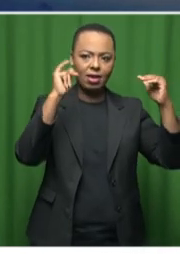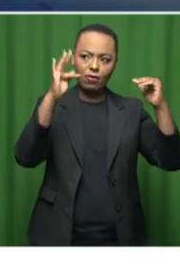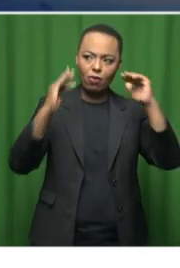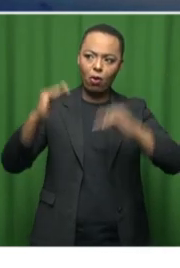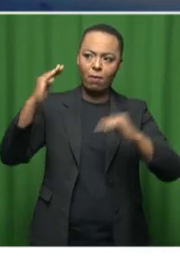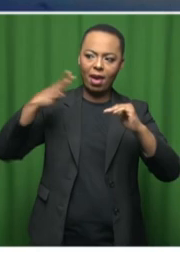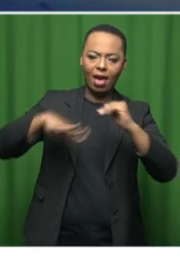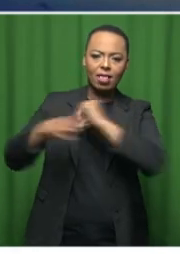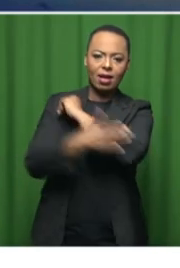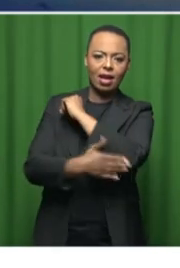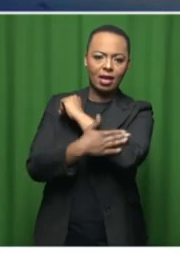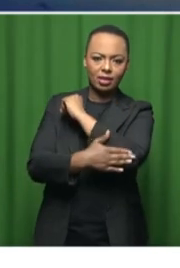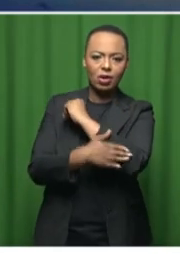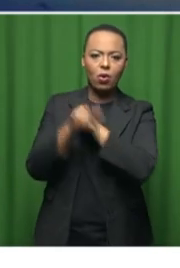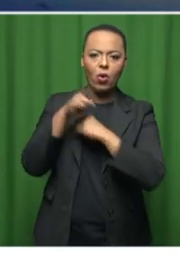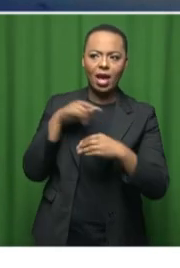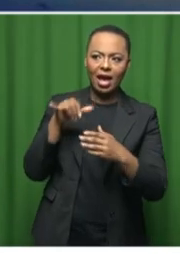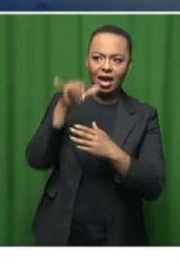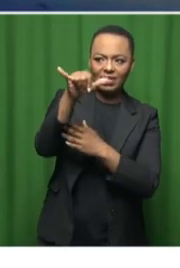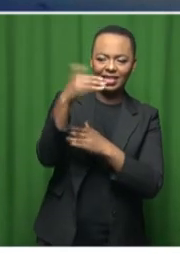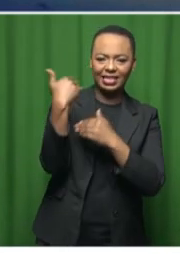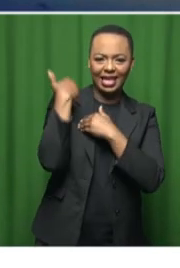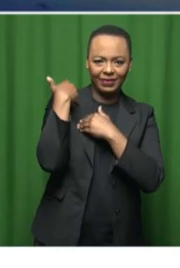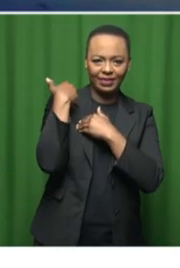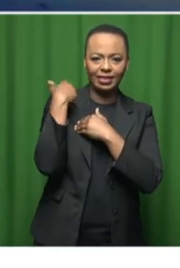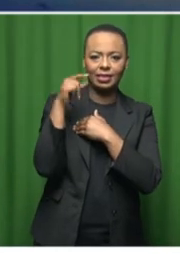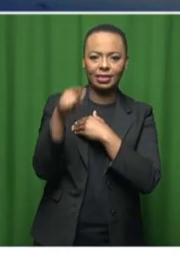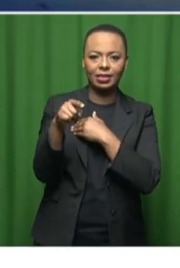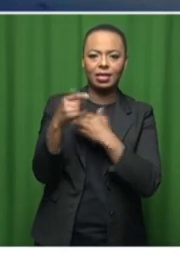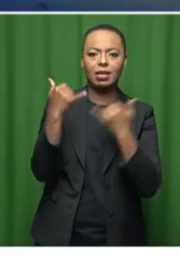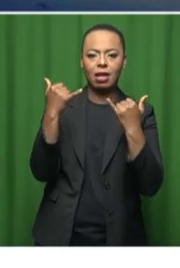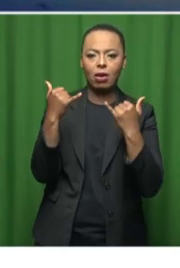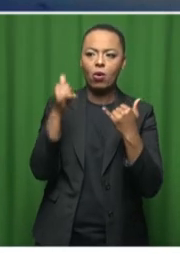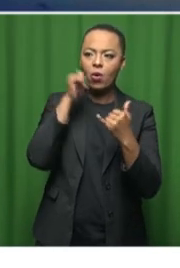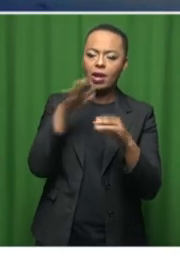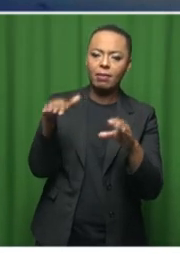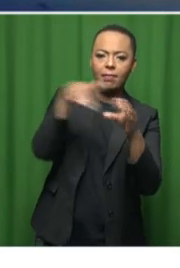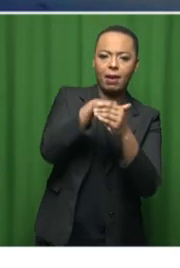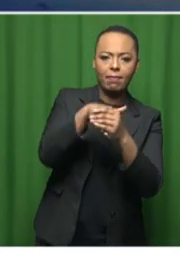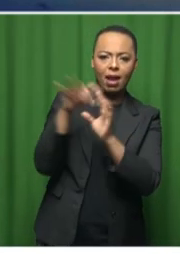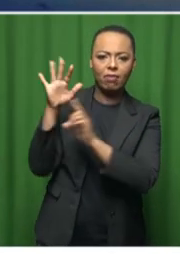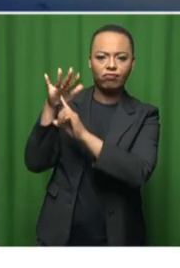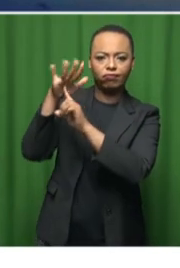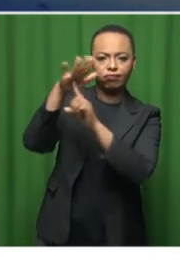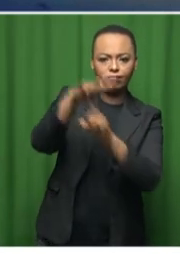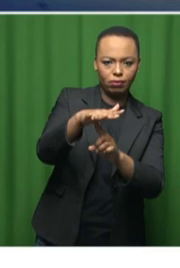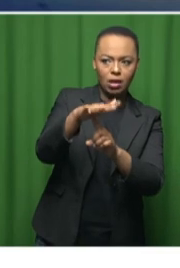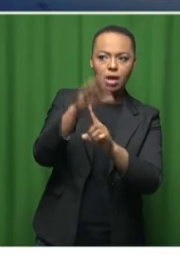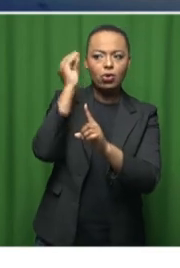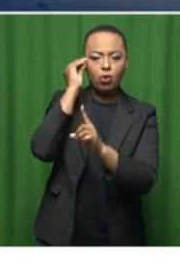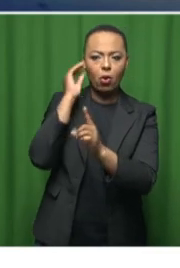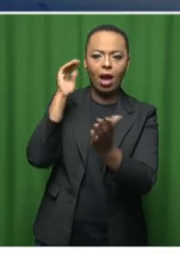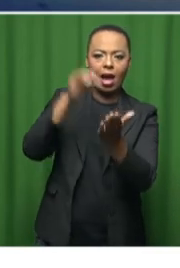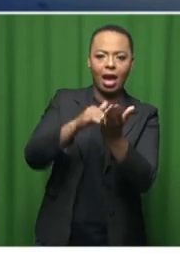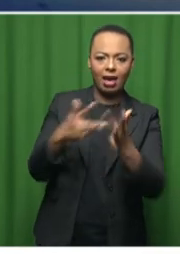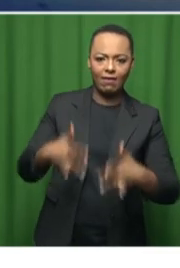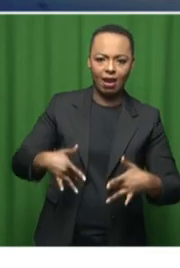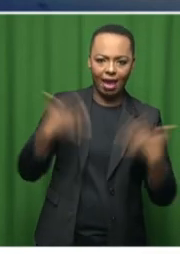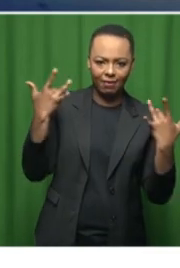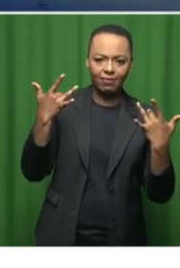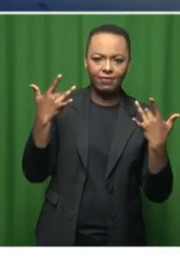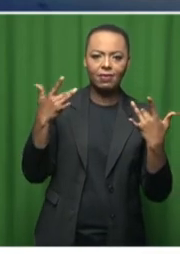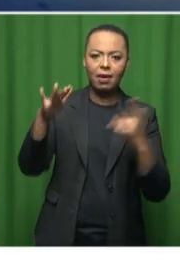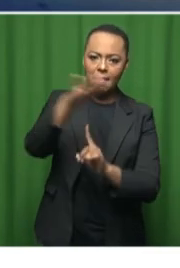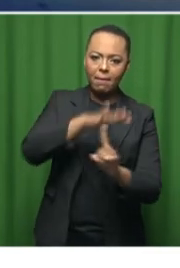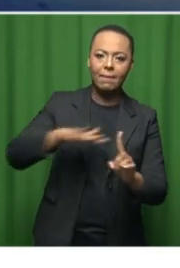in aviation, have got aviation safety. When you get into an aircraft, you must know that I will arrive alive to my destination.